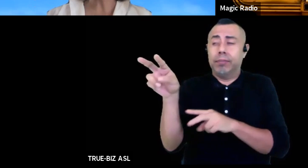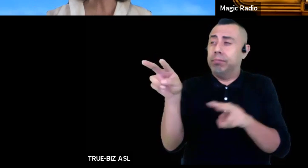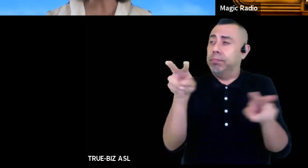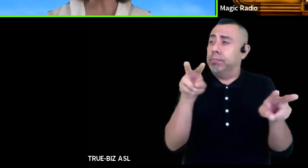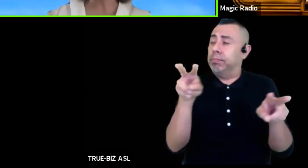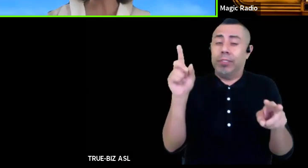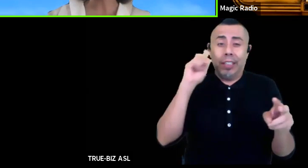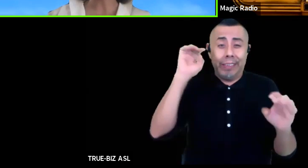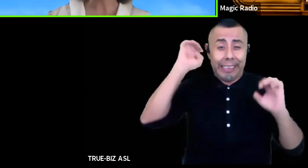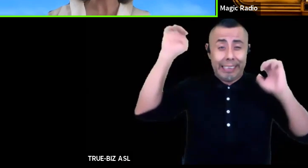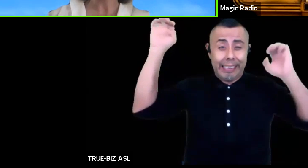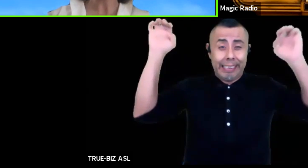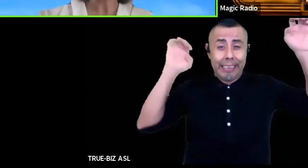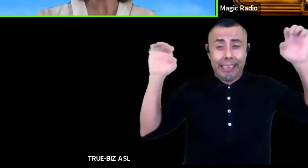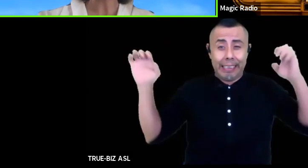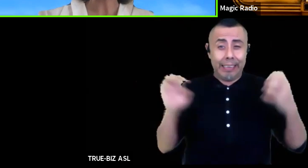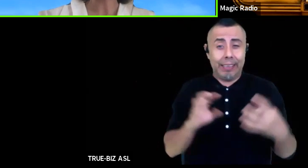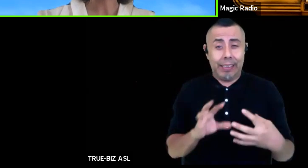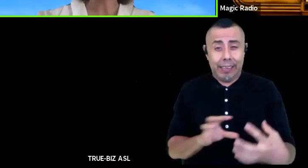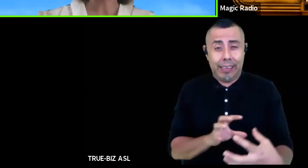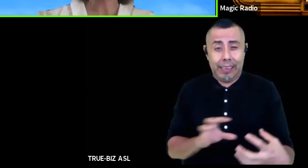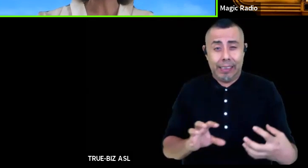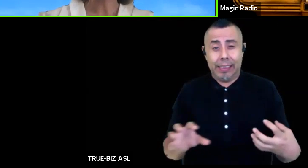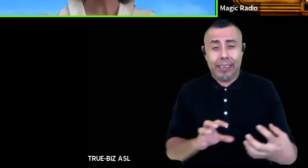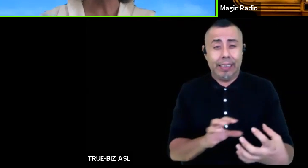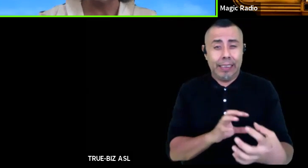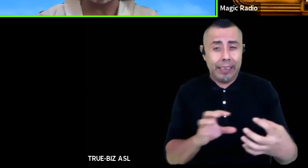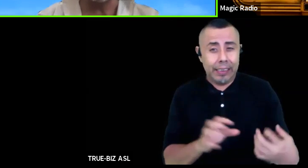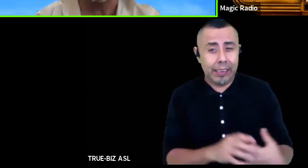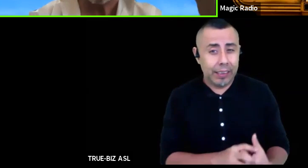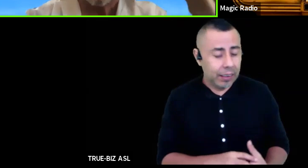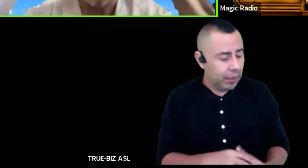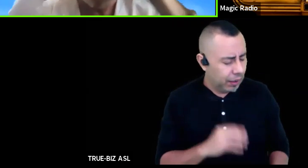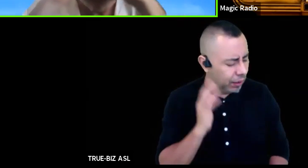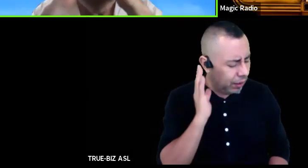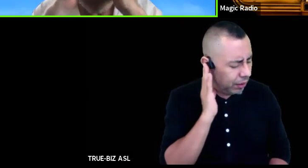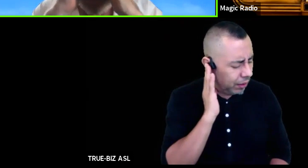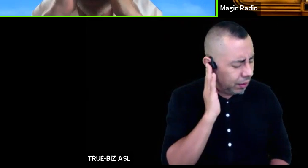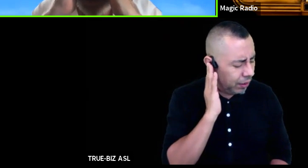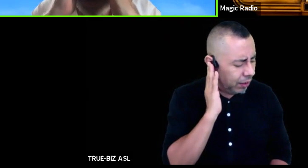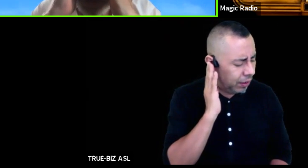someone back in 19th this game is being wiped clean